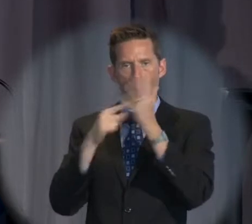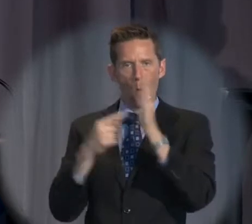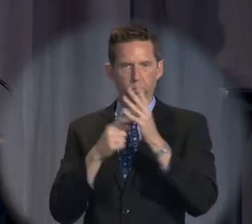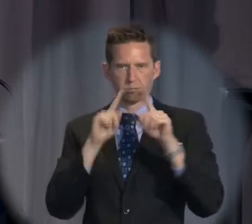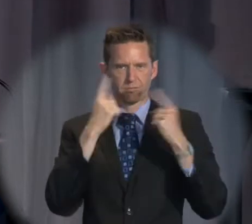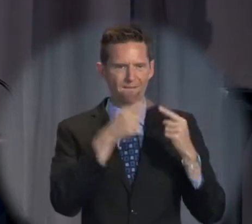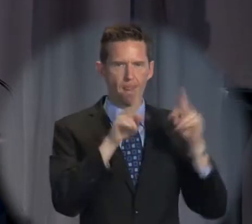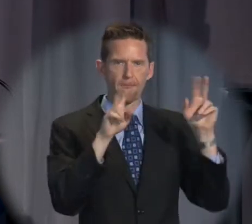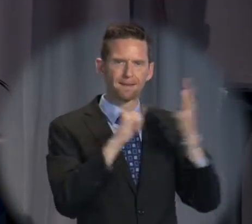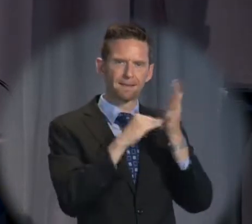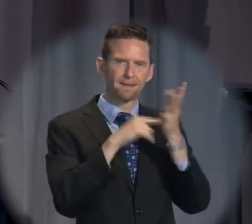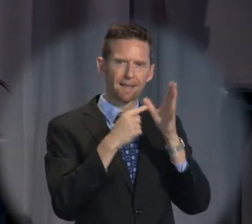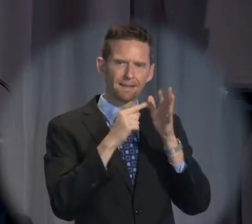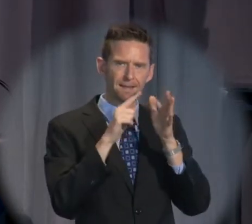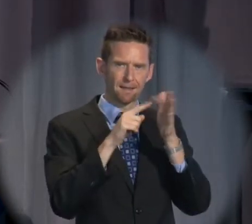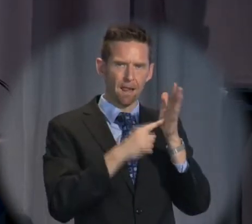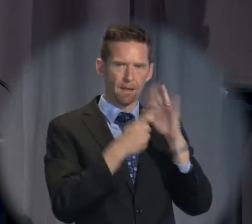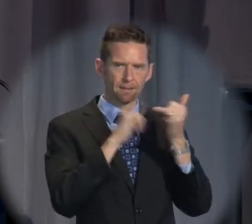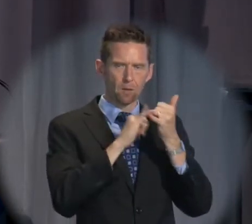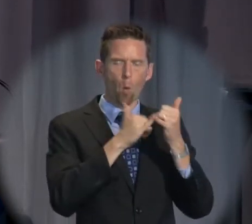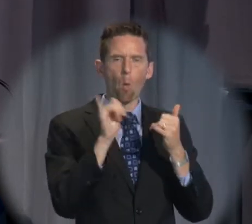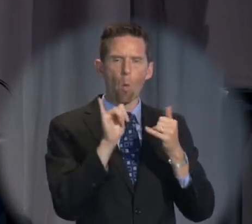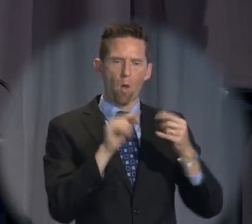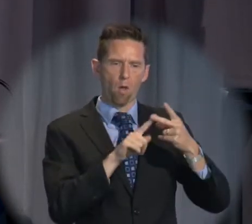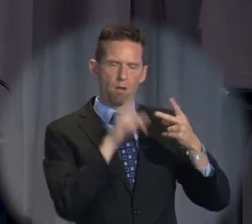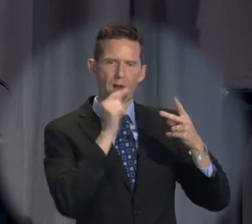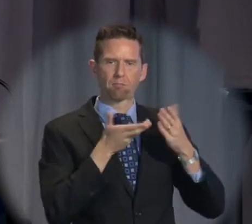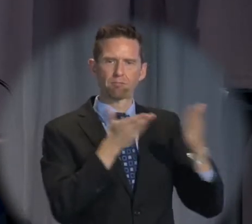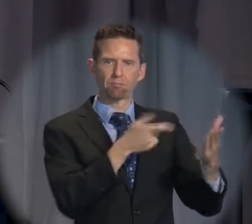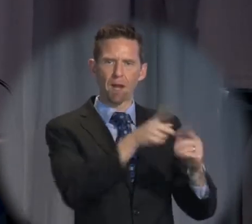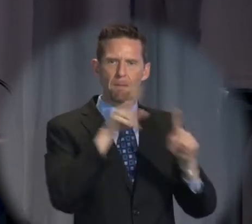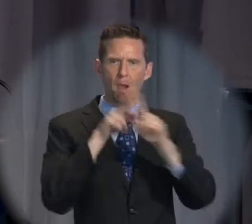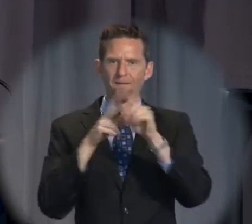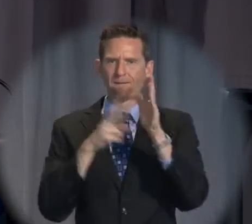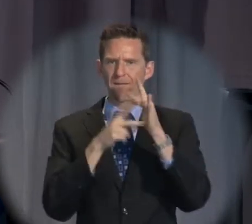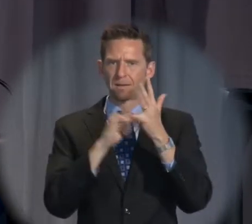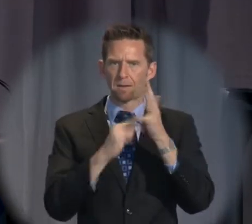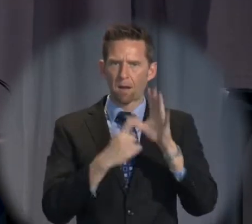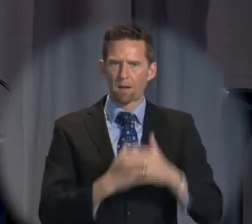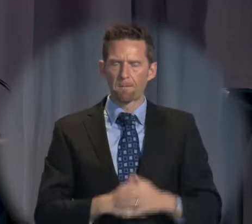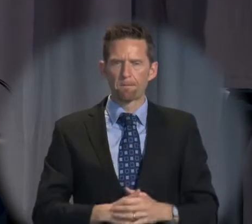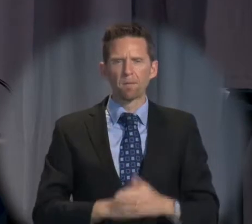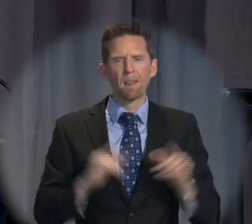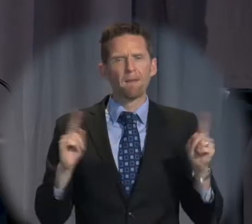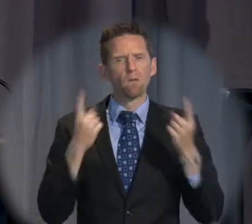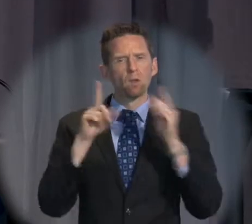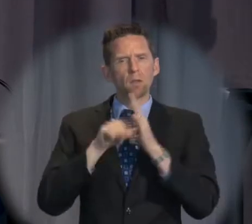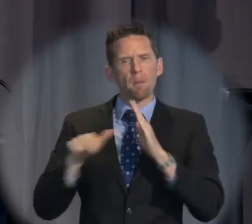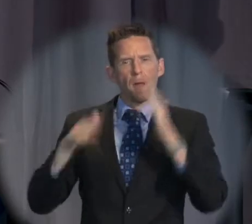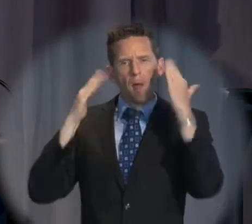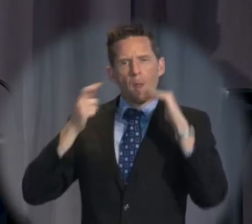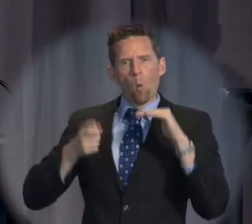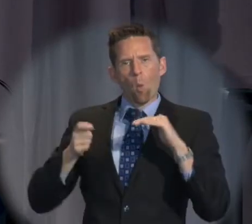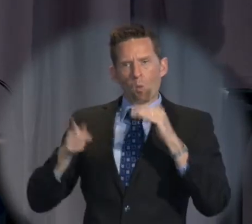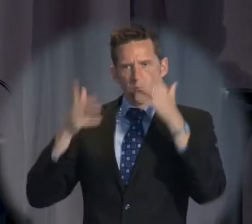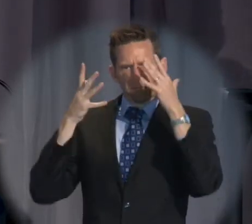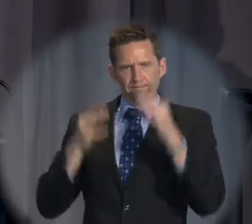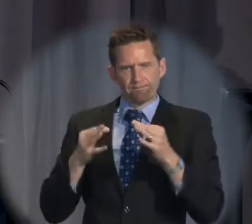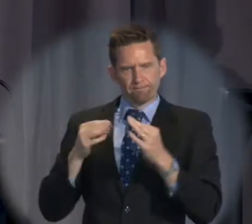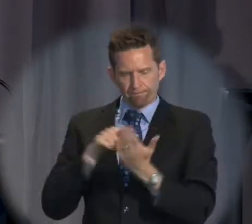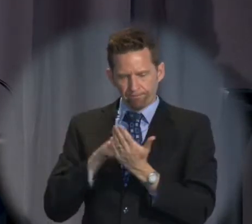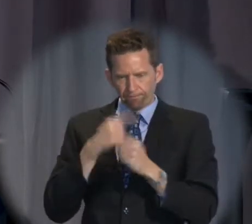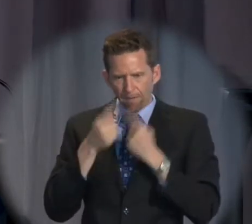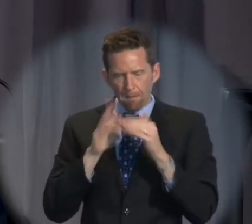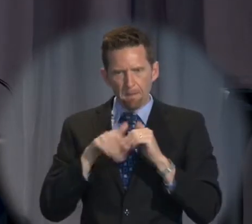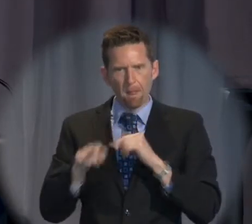or you allow them to apply for a visa. And for the first time, the court articulated a condition on the power. It